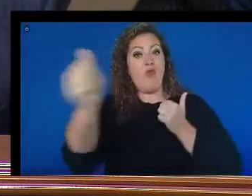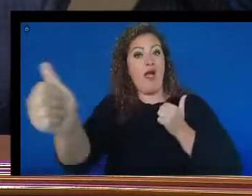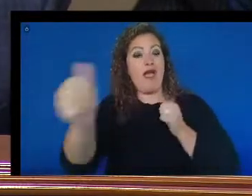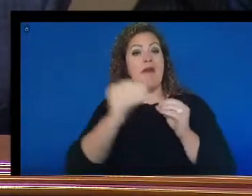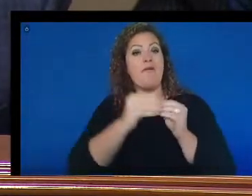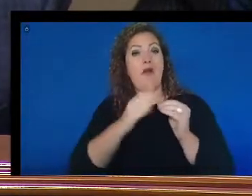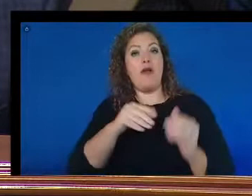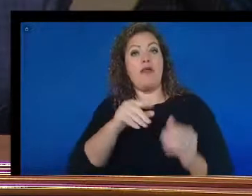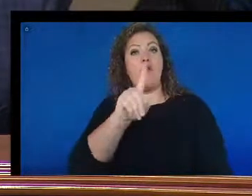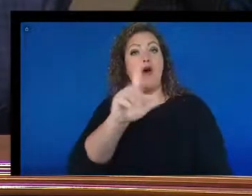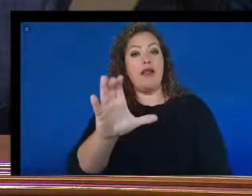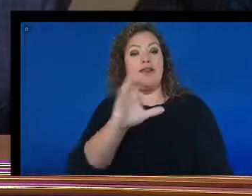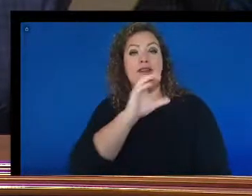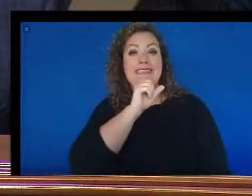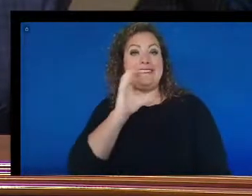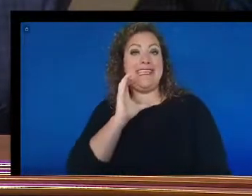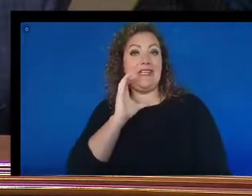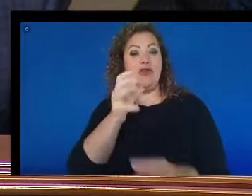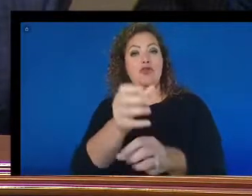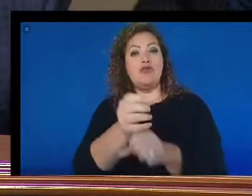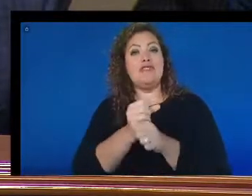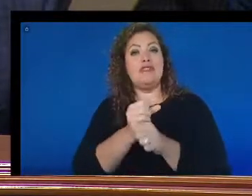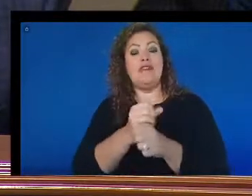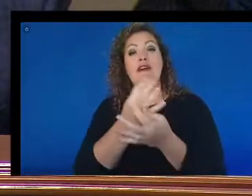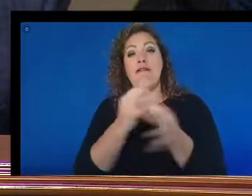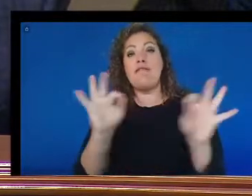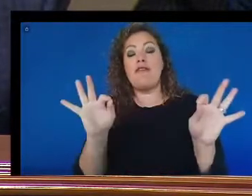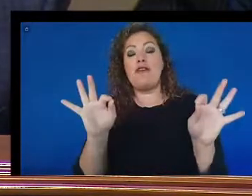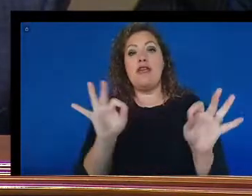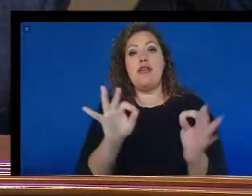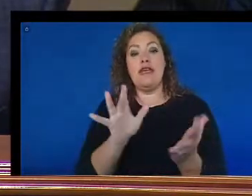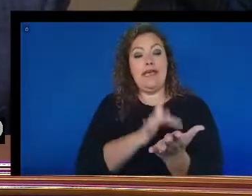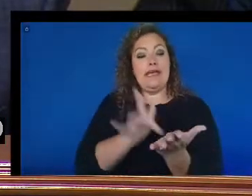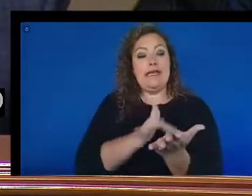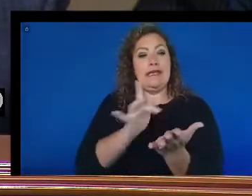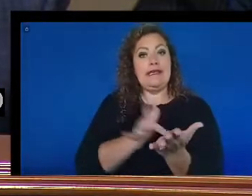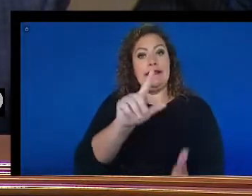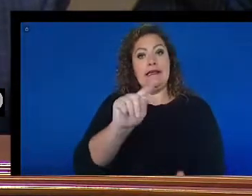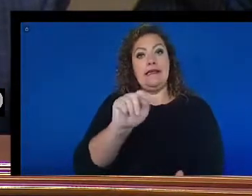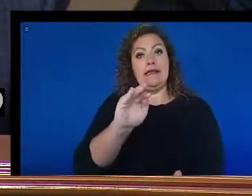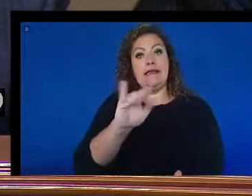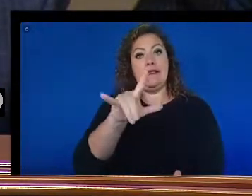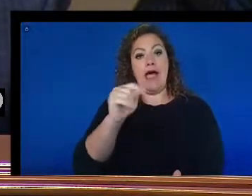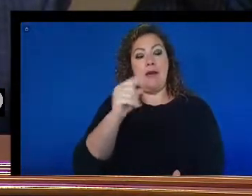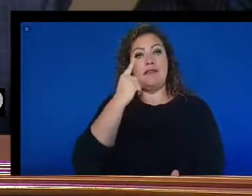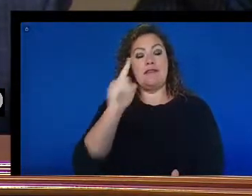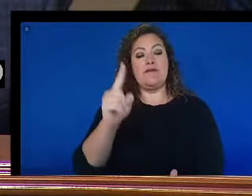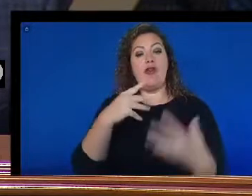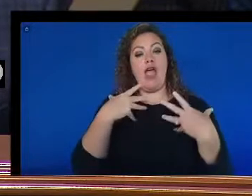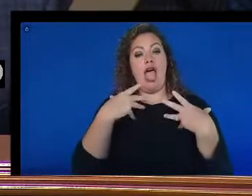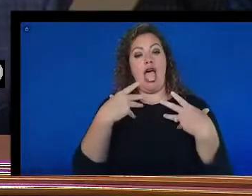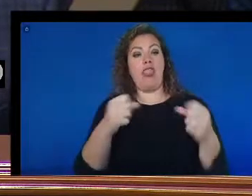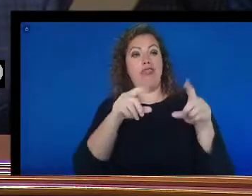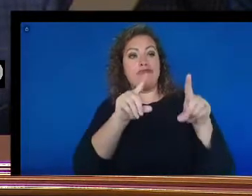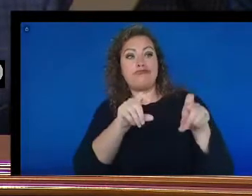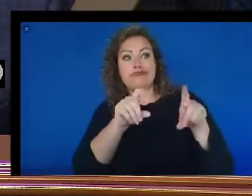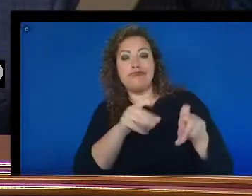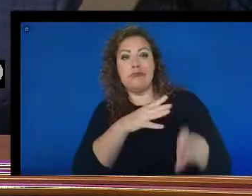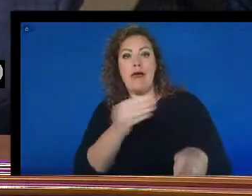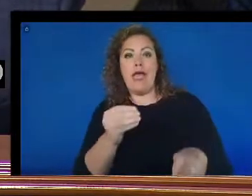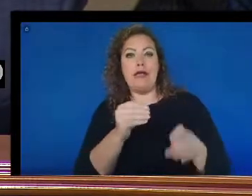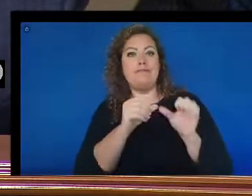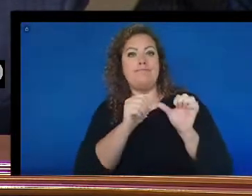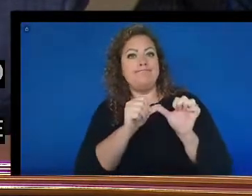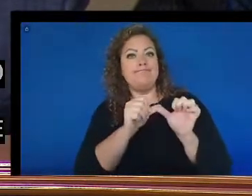seniors received free tablets for health screenings in chronic disease education, such as diabetes